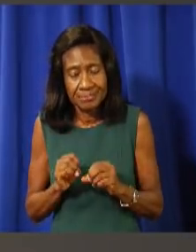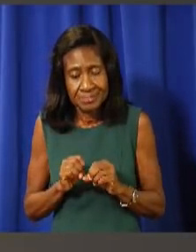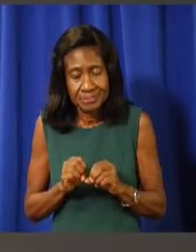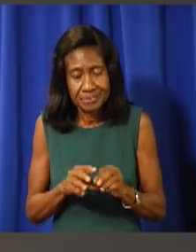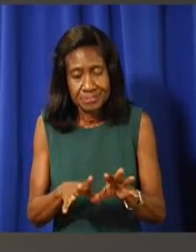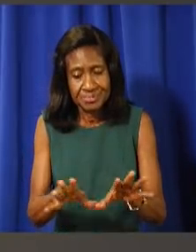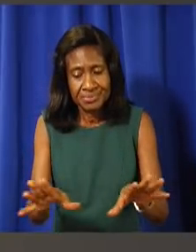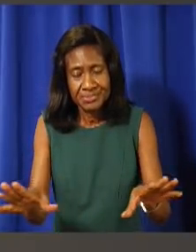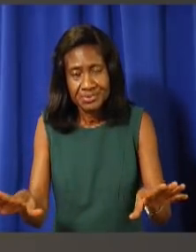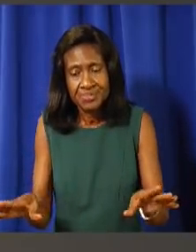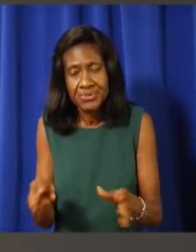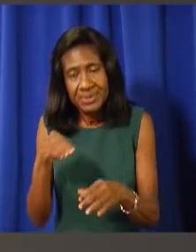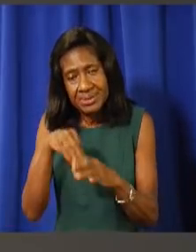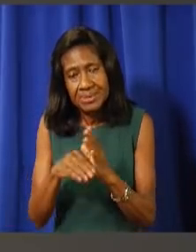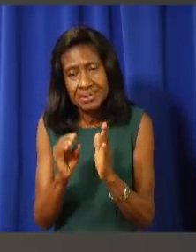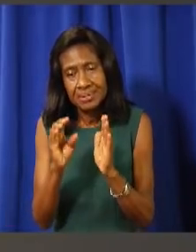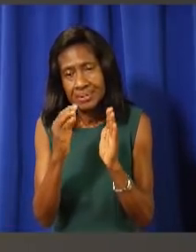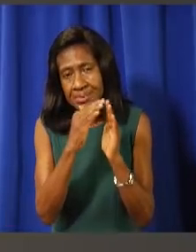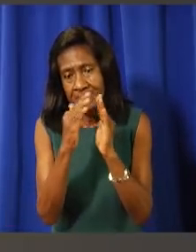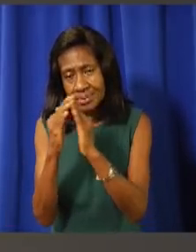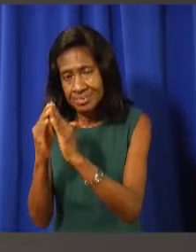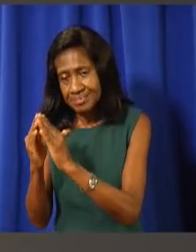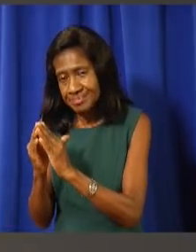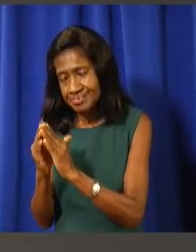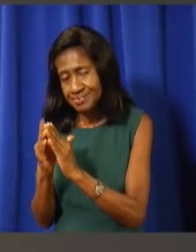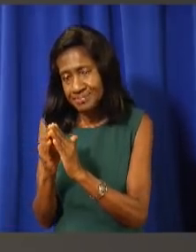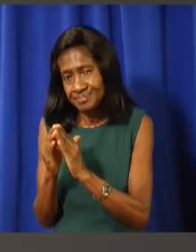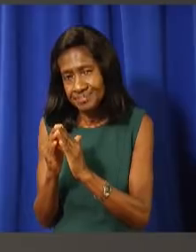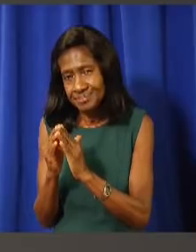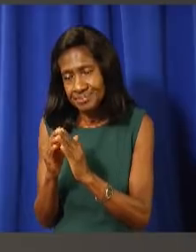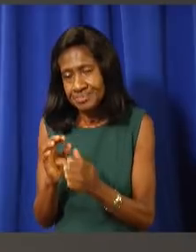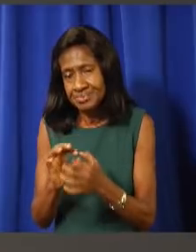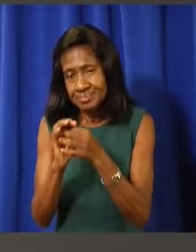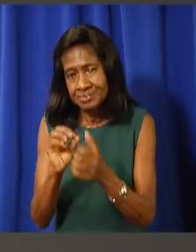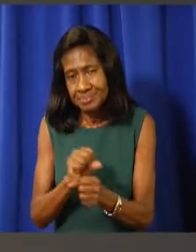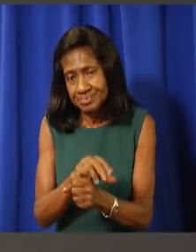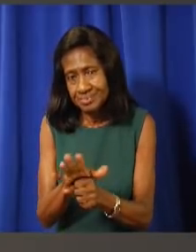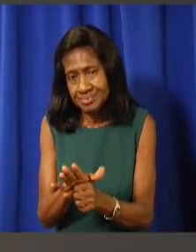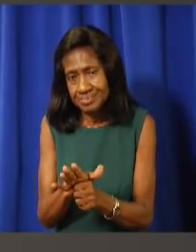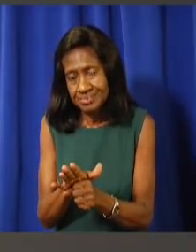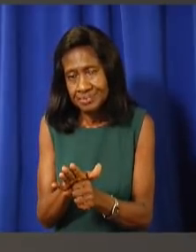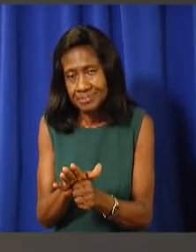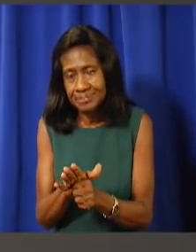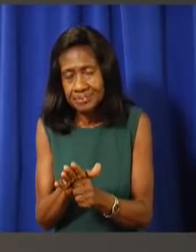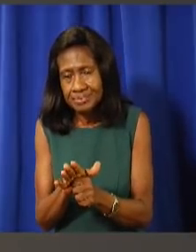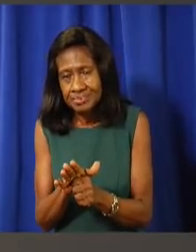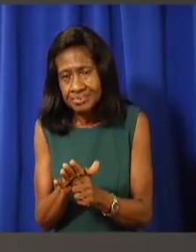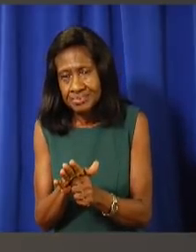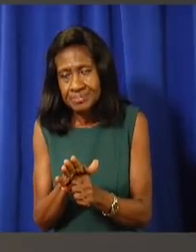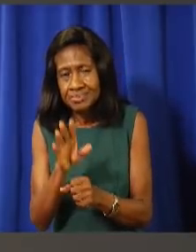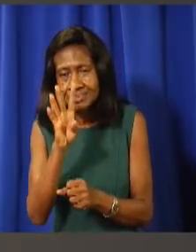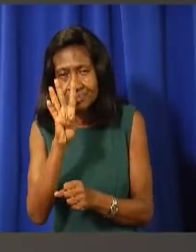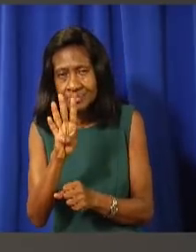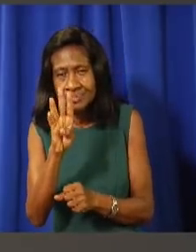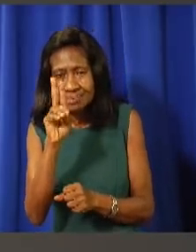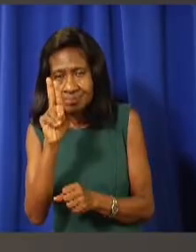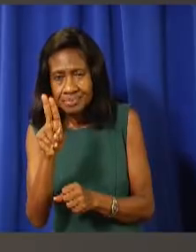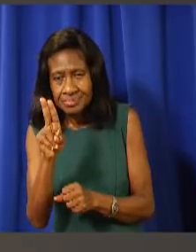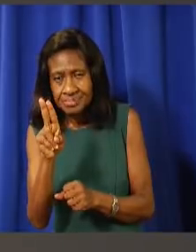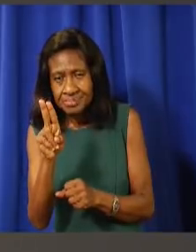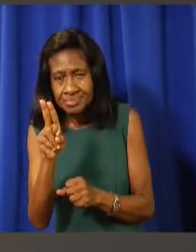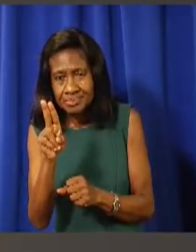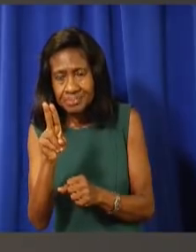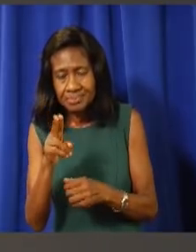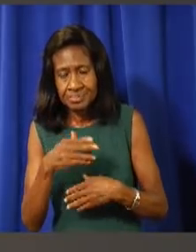outbreak or community spread of COVID-19, 42 ventilators is a far cry from 1%